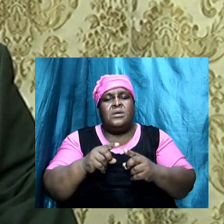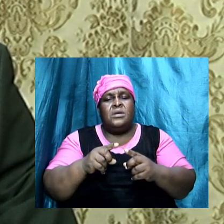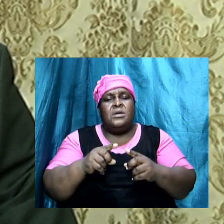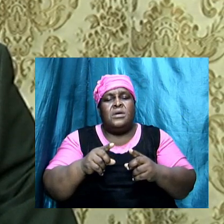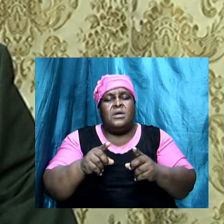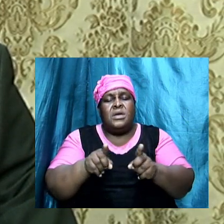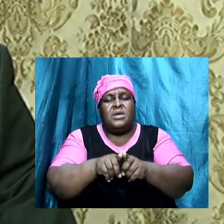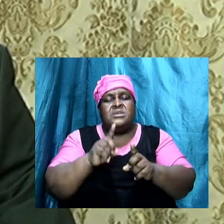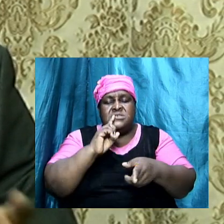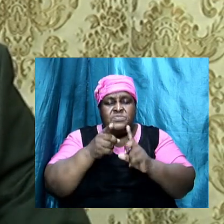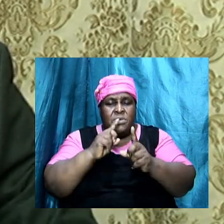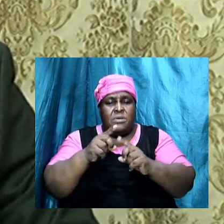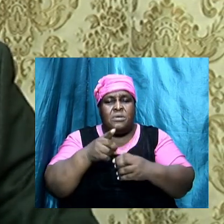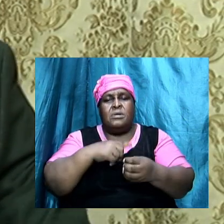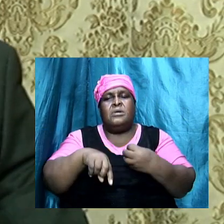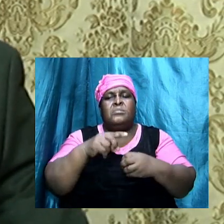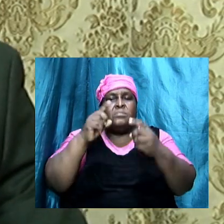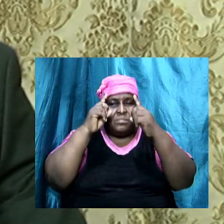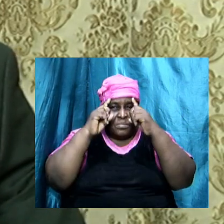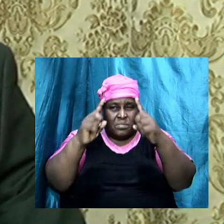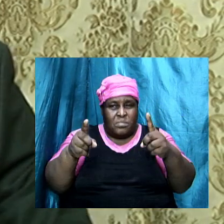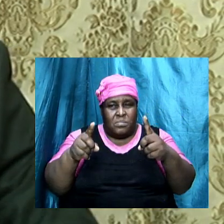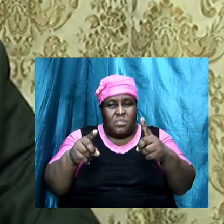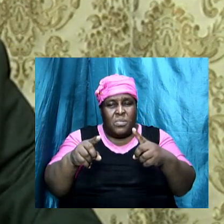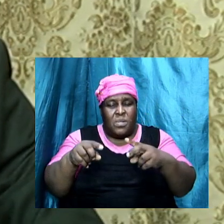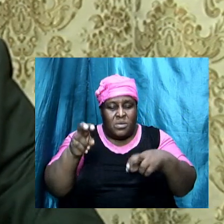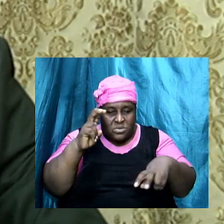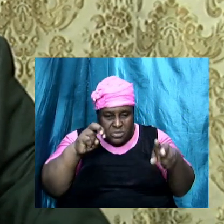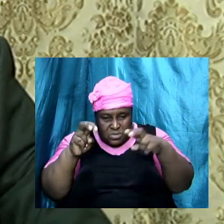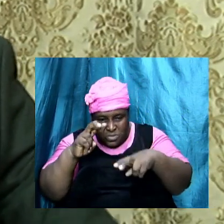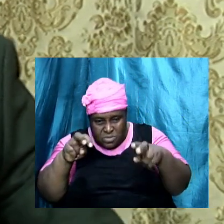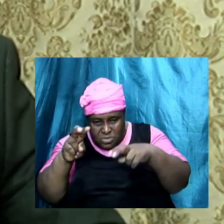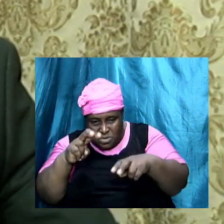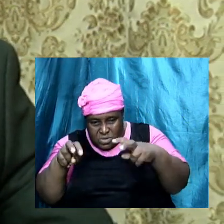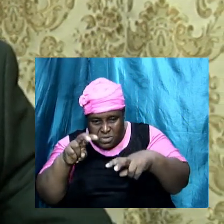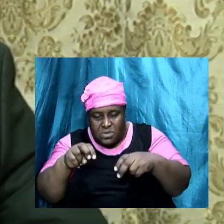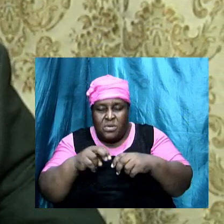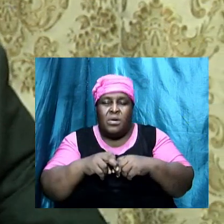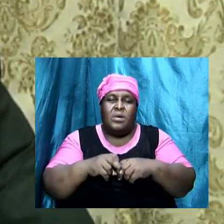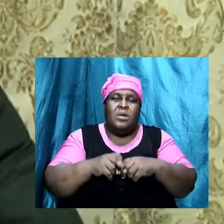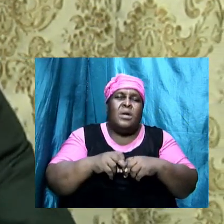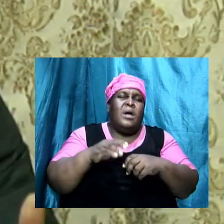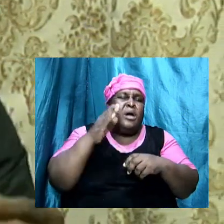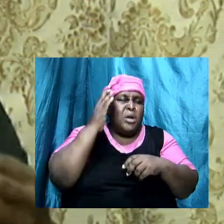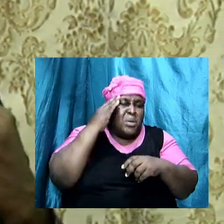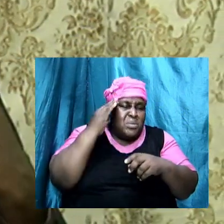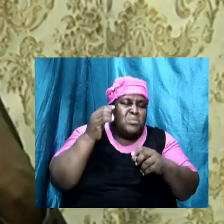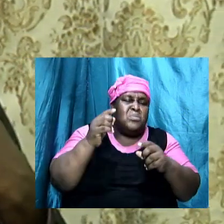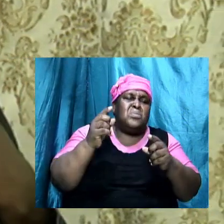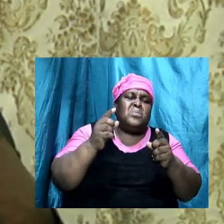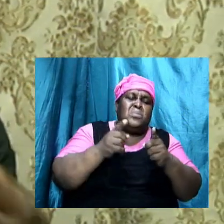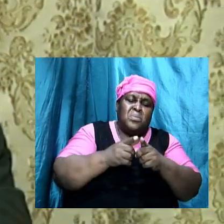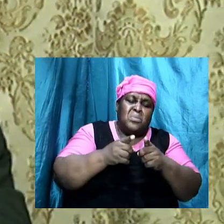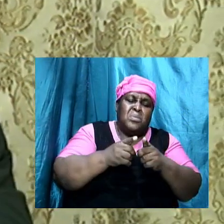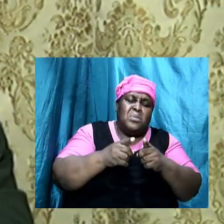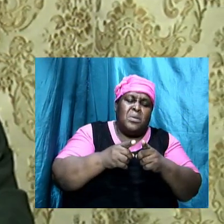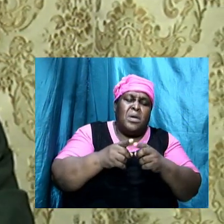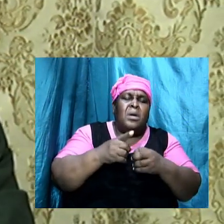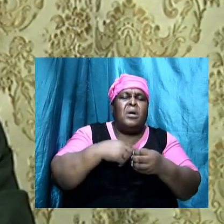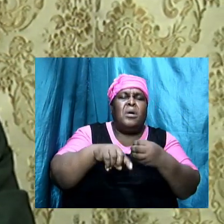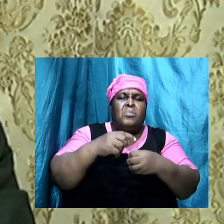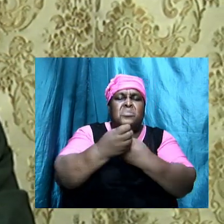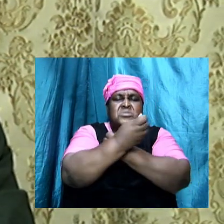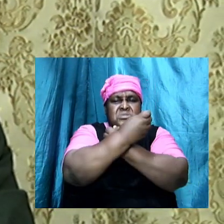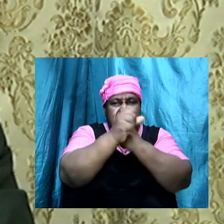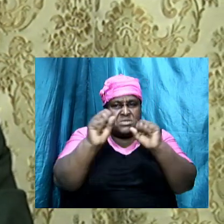say, look here, I can do a research or I can, you know, a new little. No. But it is about the saving